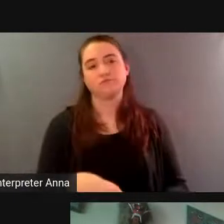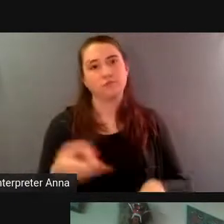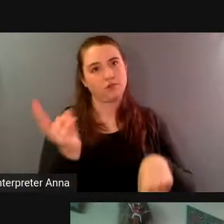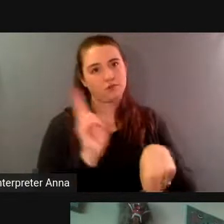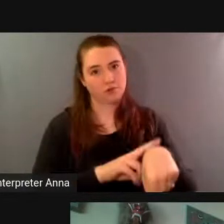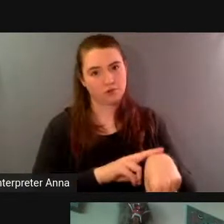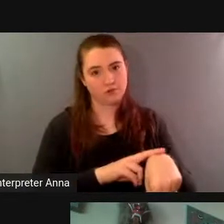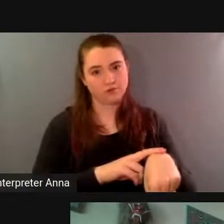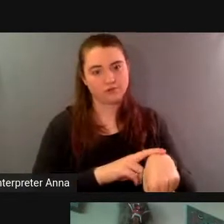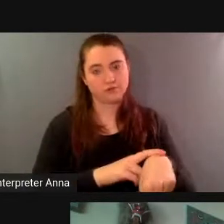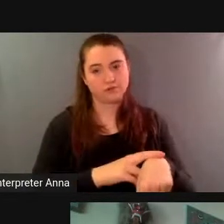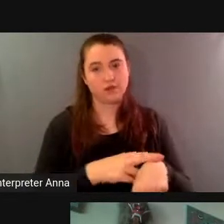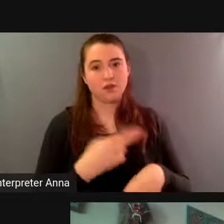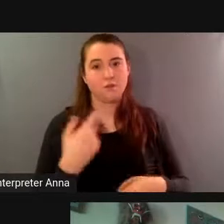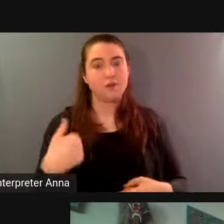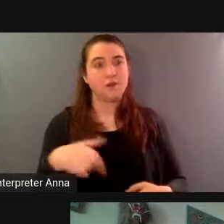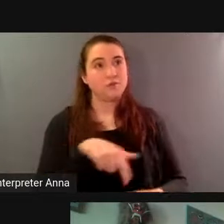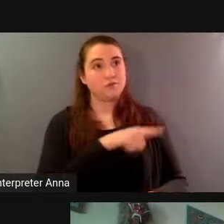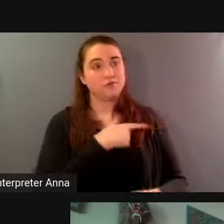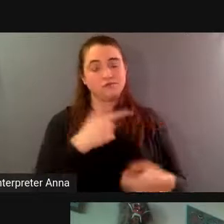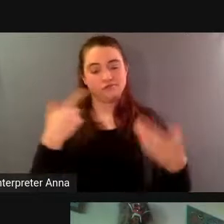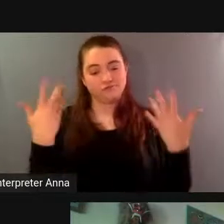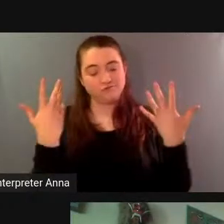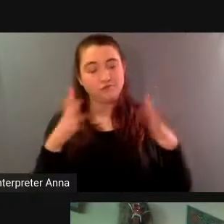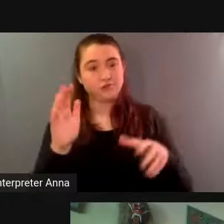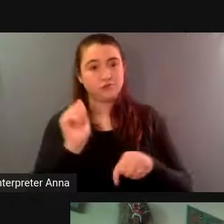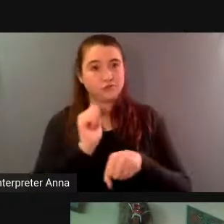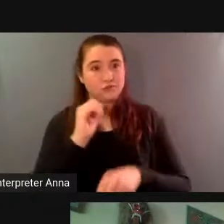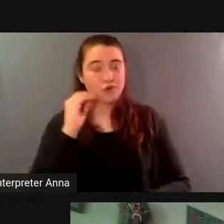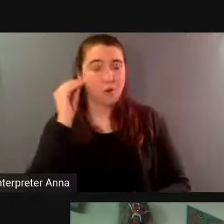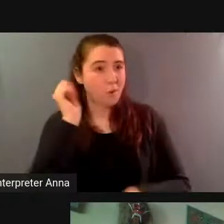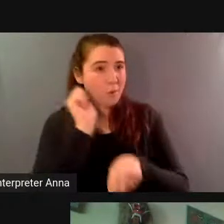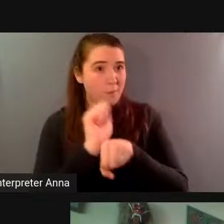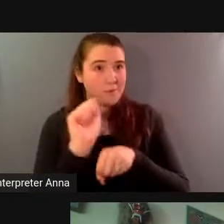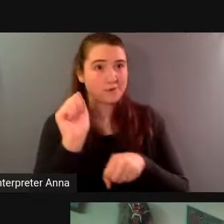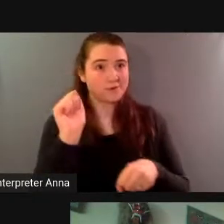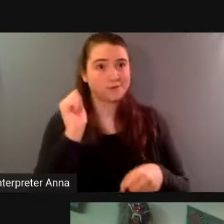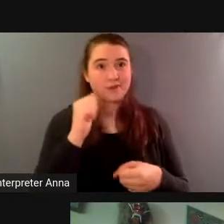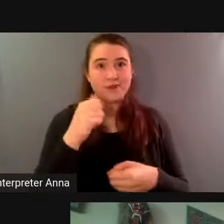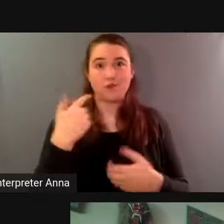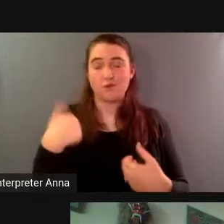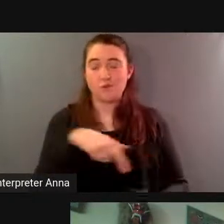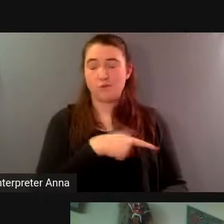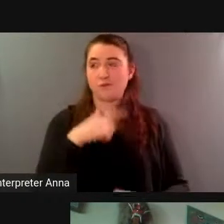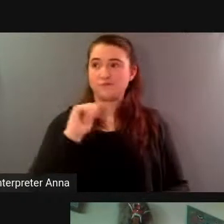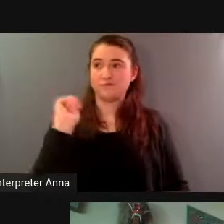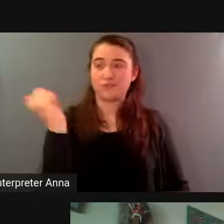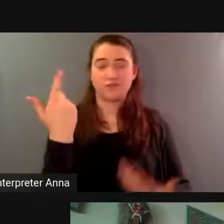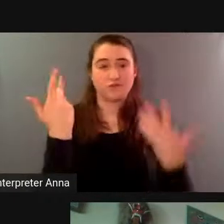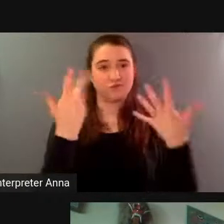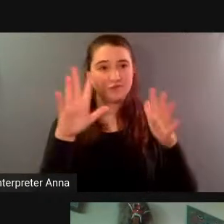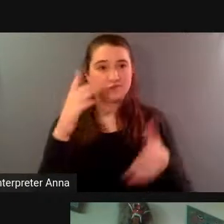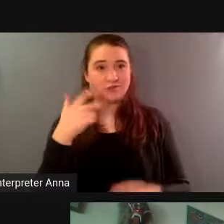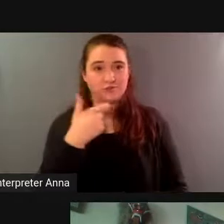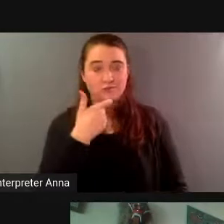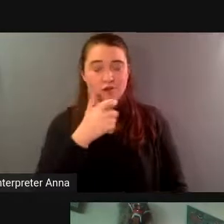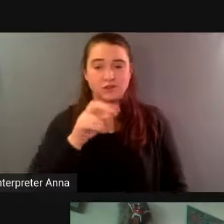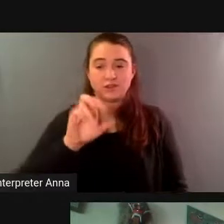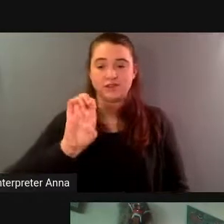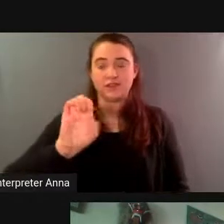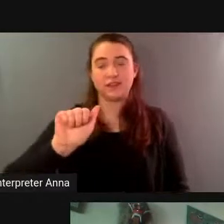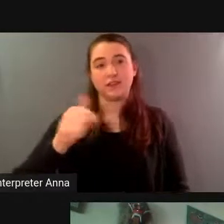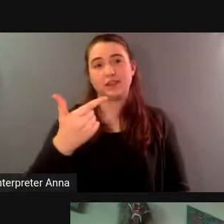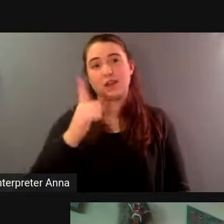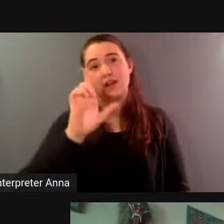fortunately uh the eagle huntress was a film that almost all of us had seen quite recently uh before the